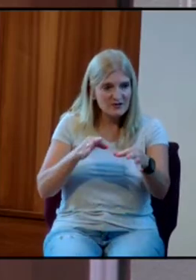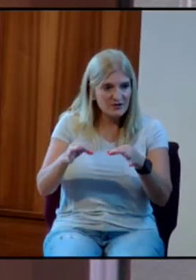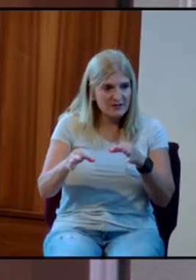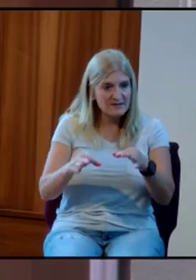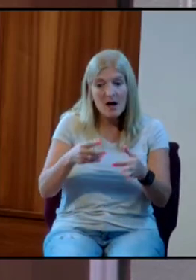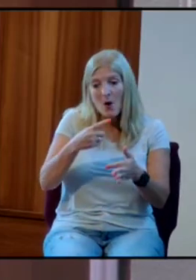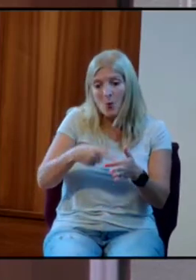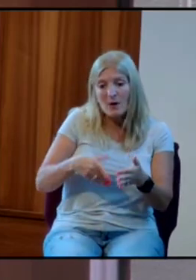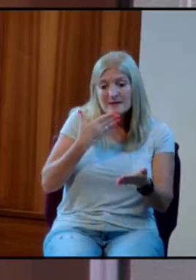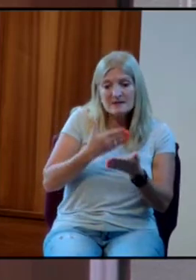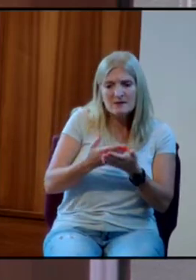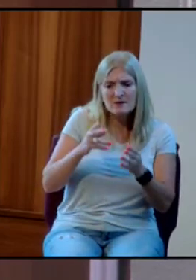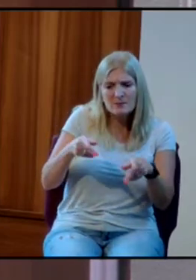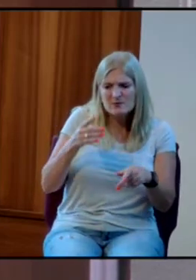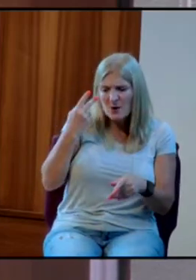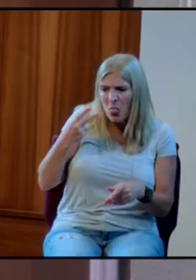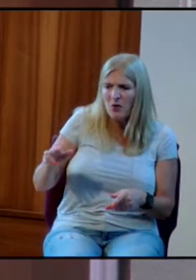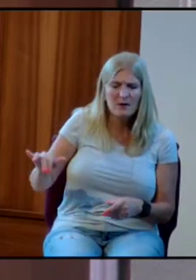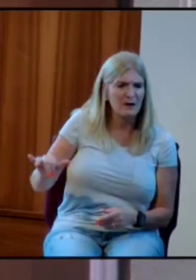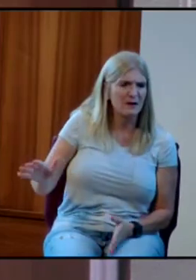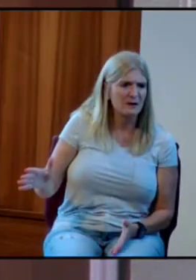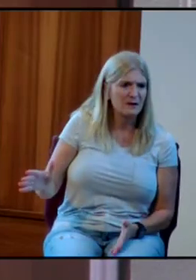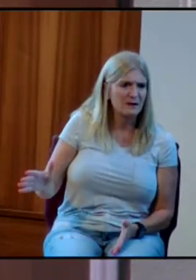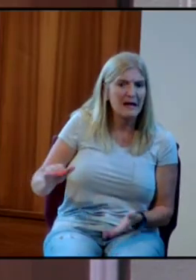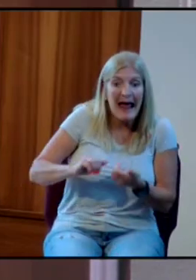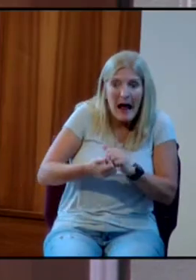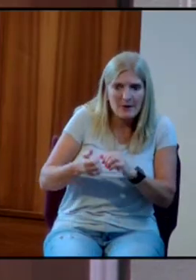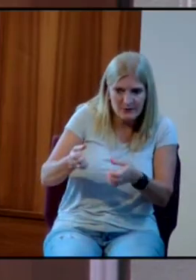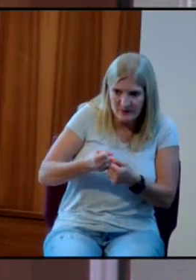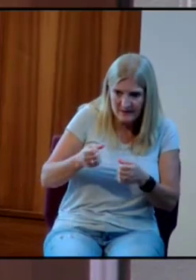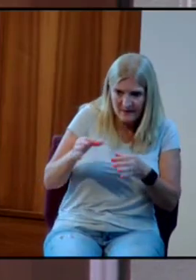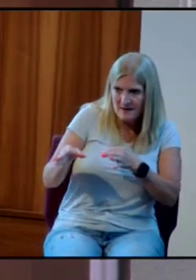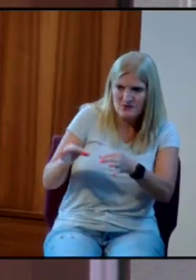really looks like. And now where are you going to get that instruction?